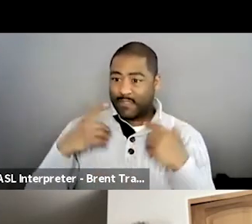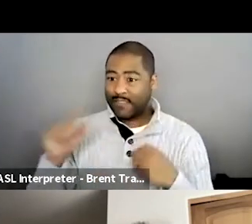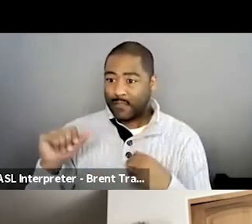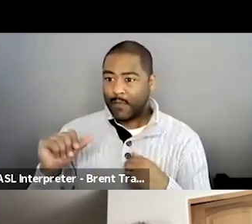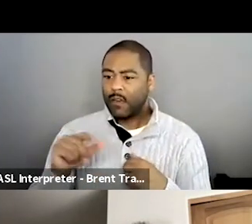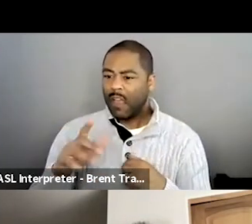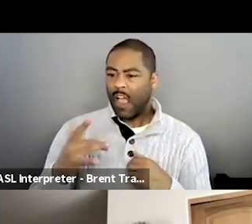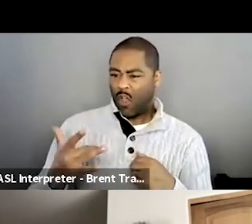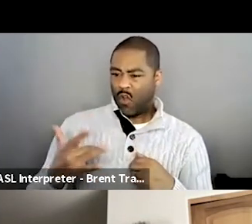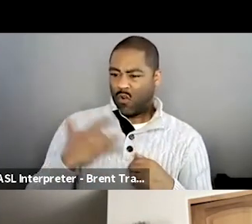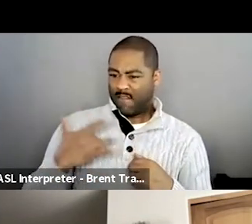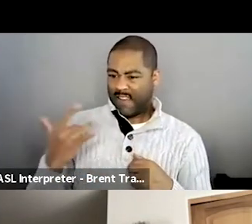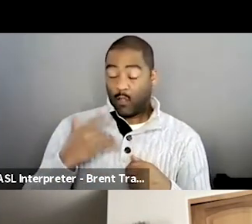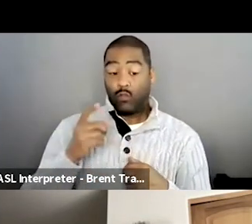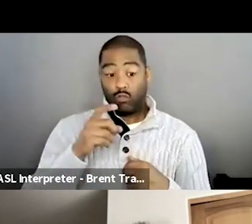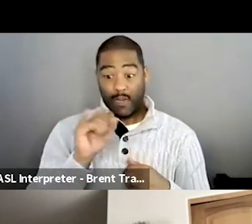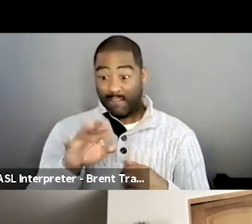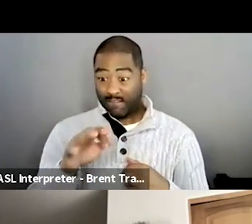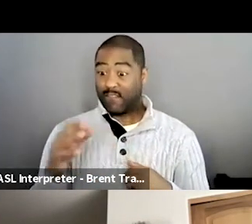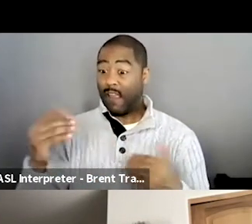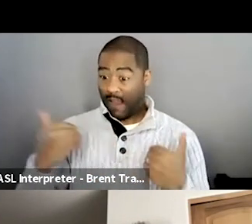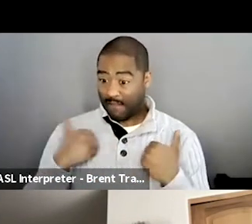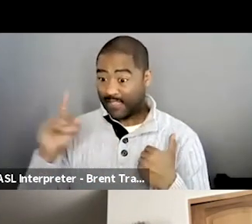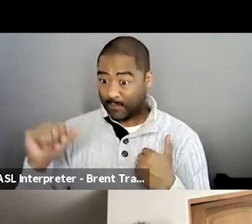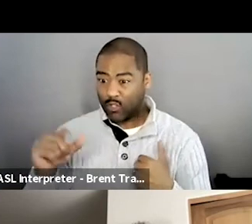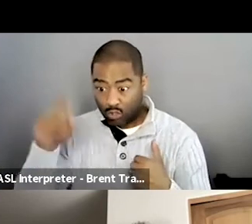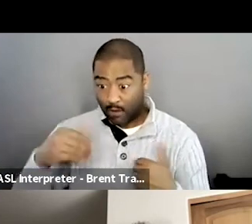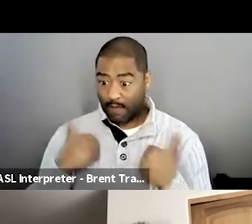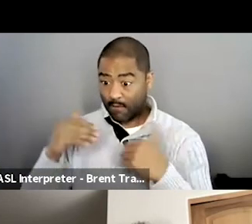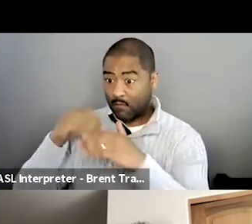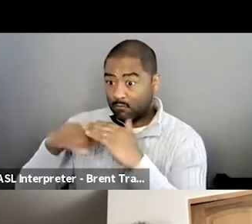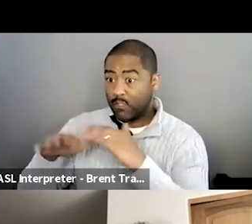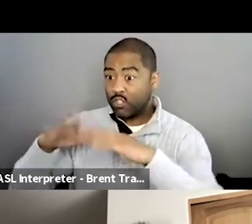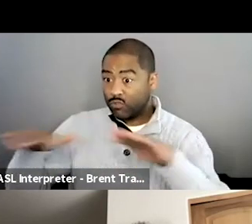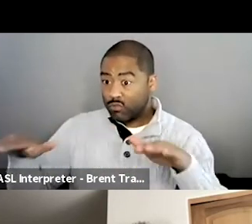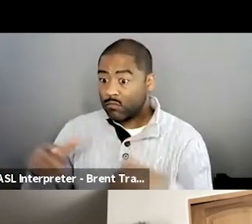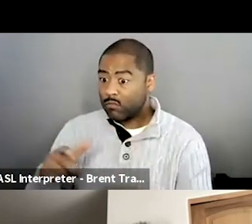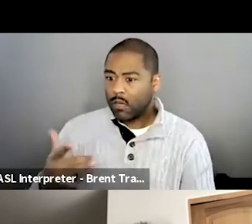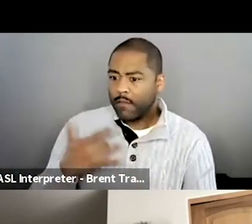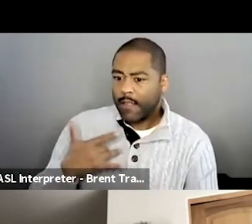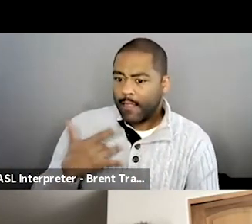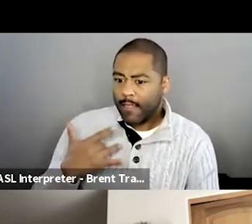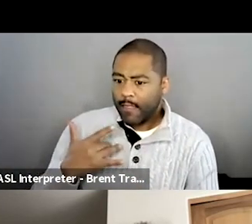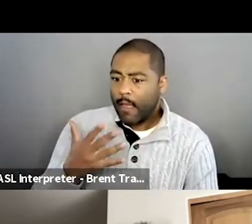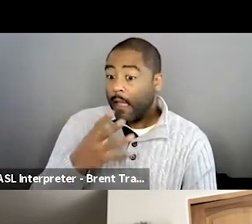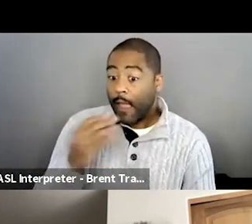more for you, Christina, and that's what is your after story marriage, a dozen kids work.